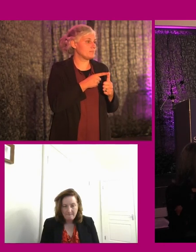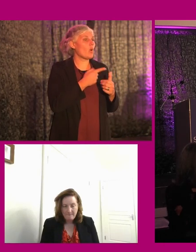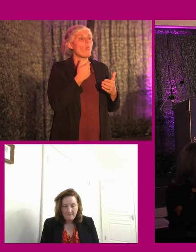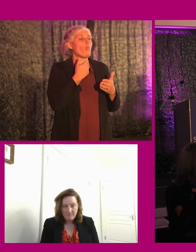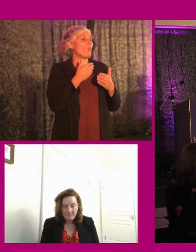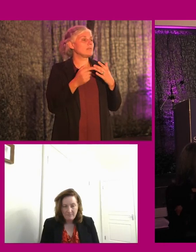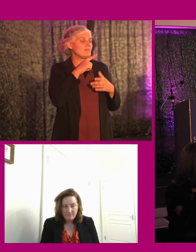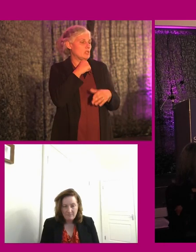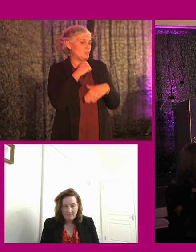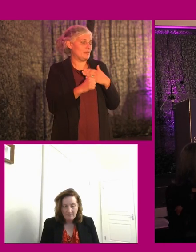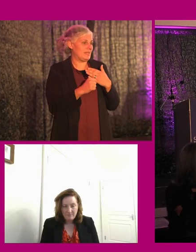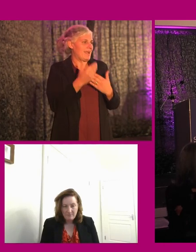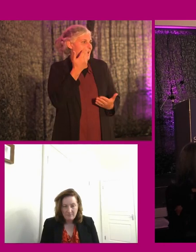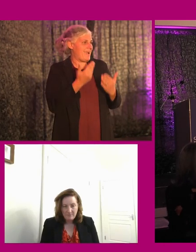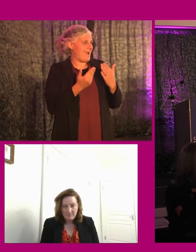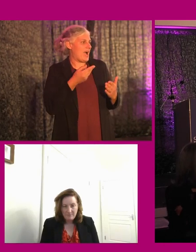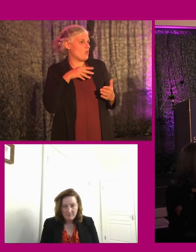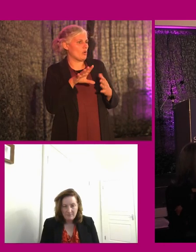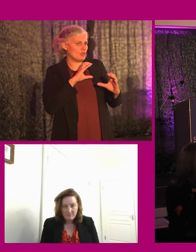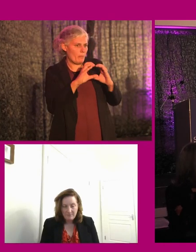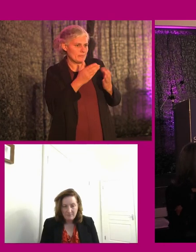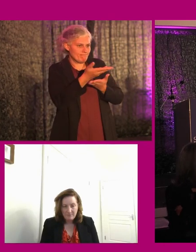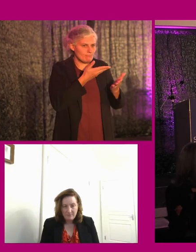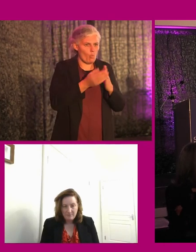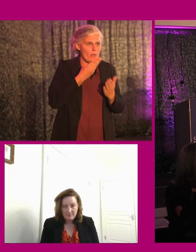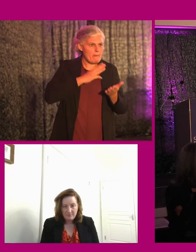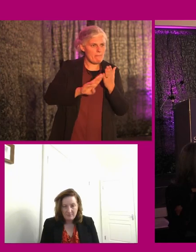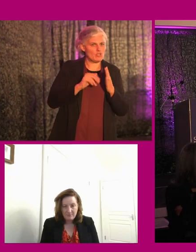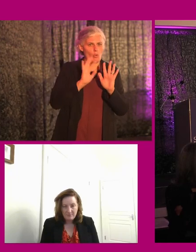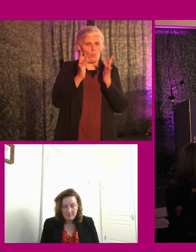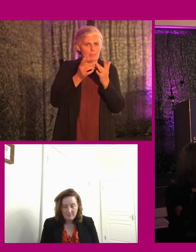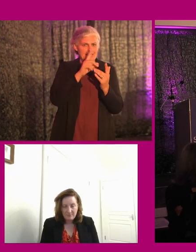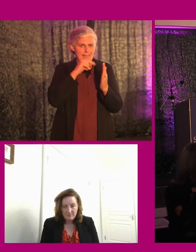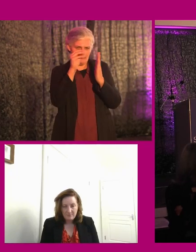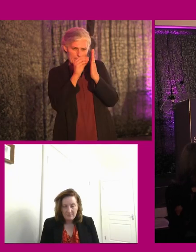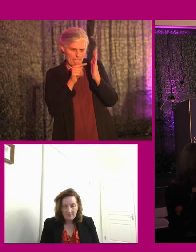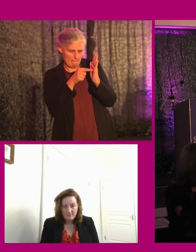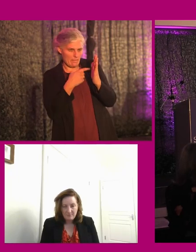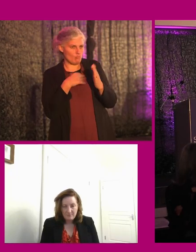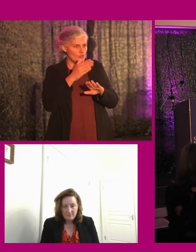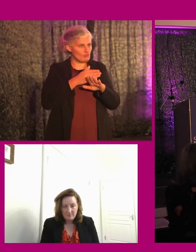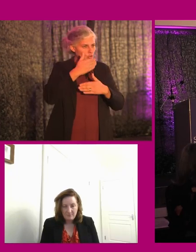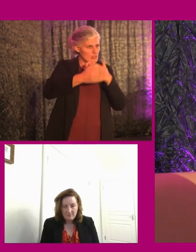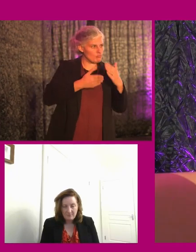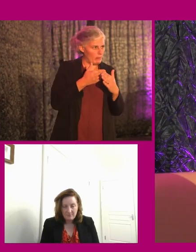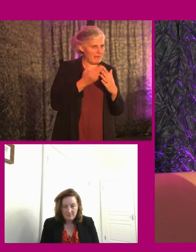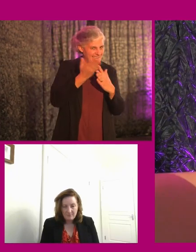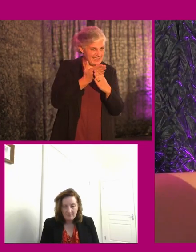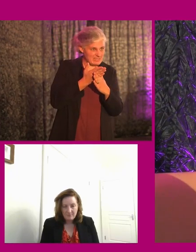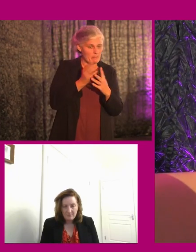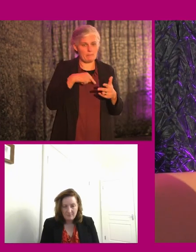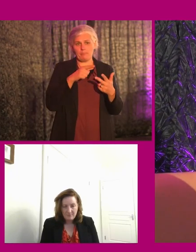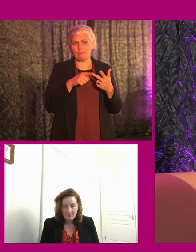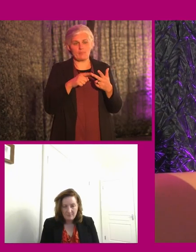everyone was saying here today is like, how is your, what's your communication? What's the messages on your website saying? Is your job descriptions accessible? Is your